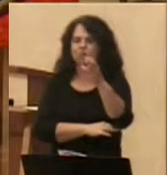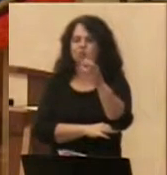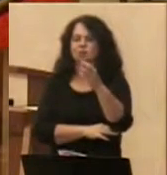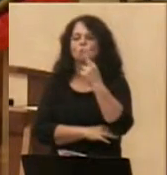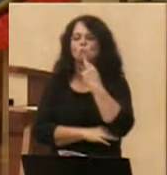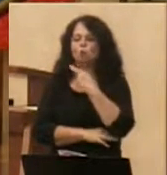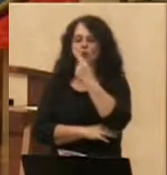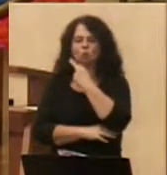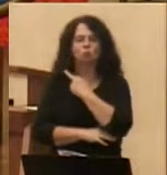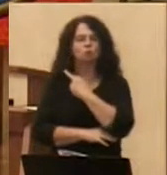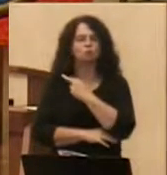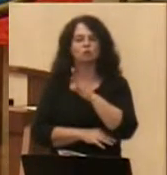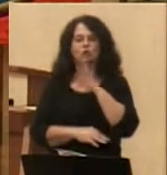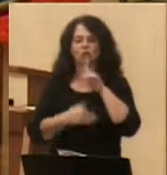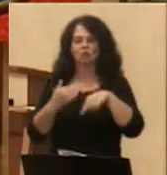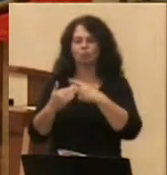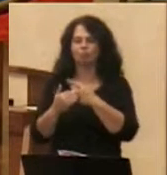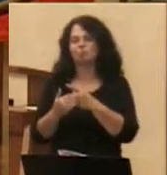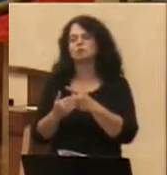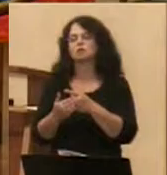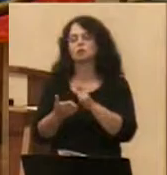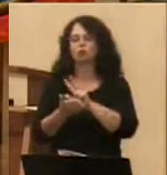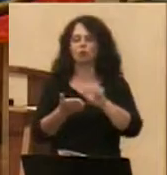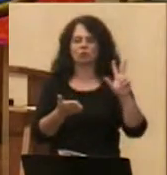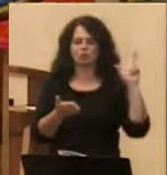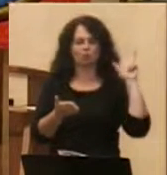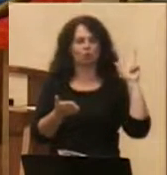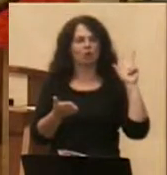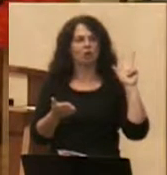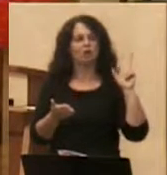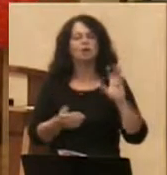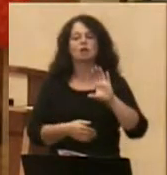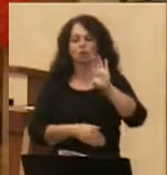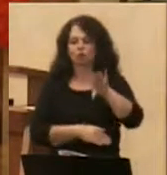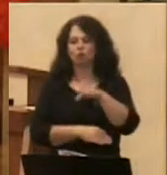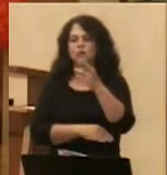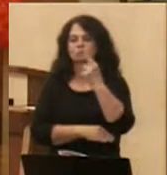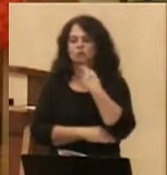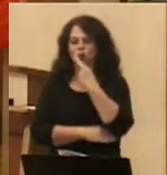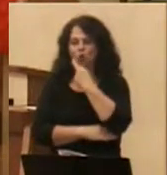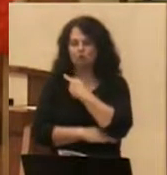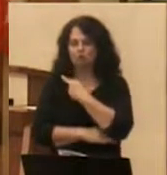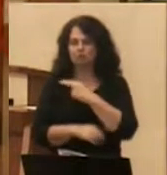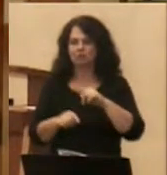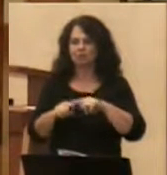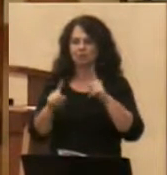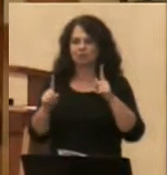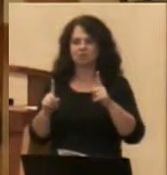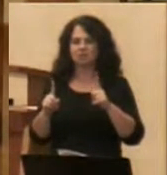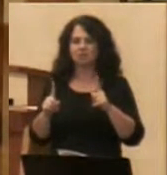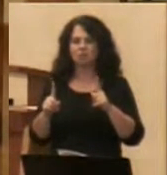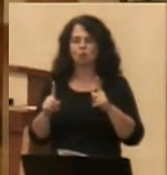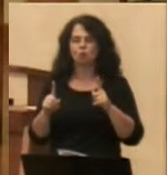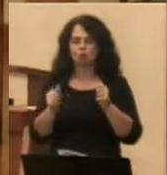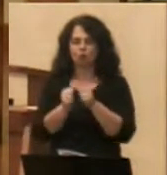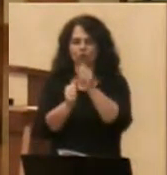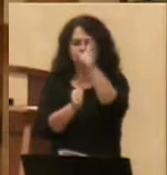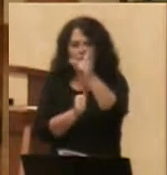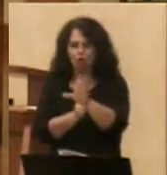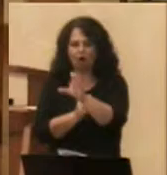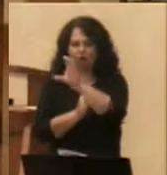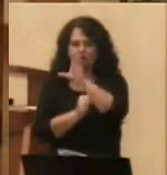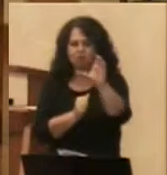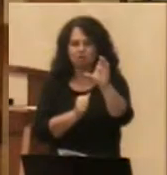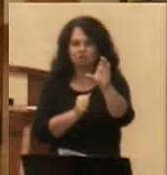the left side, about halfway up. But beyond the cross, the heart, and the rose,